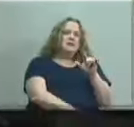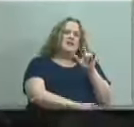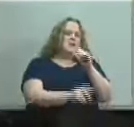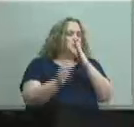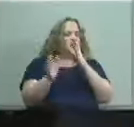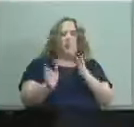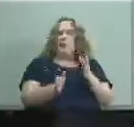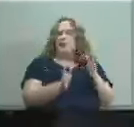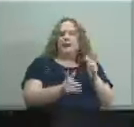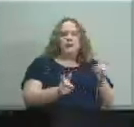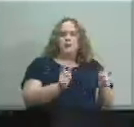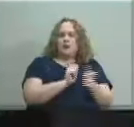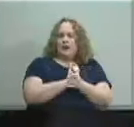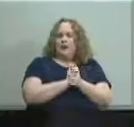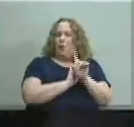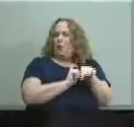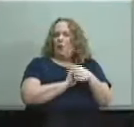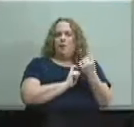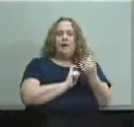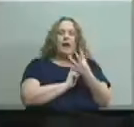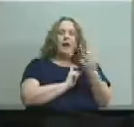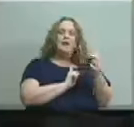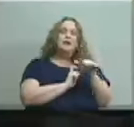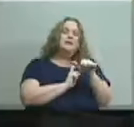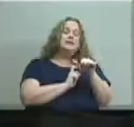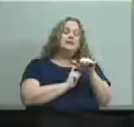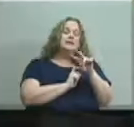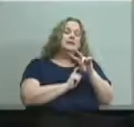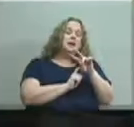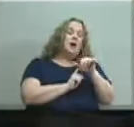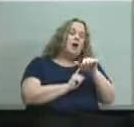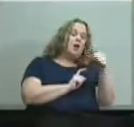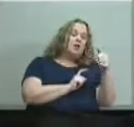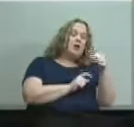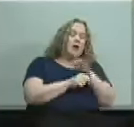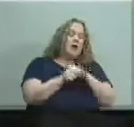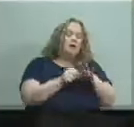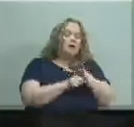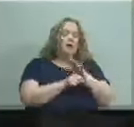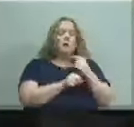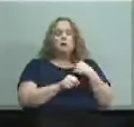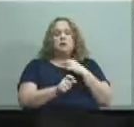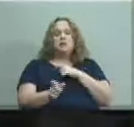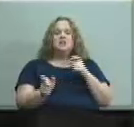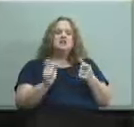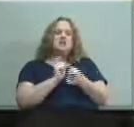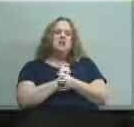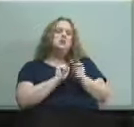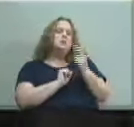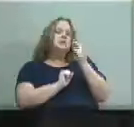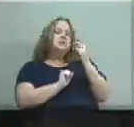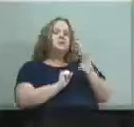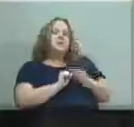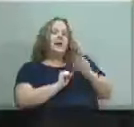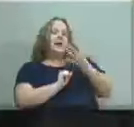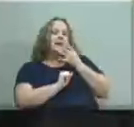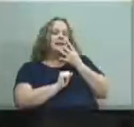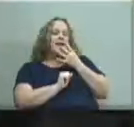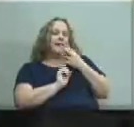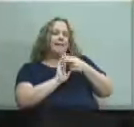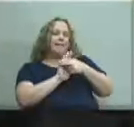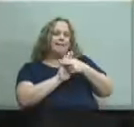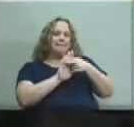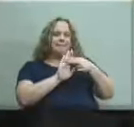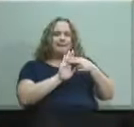and then the second um area where there was a change and this is all highlighted in yellow um is is language around um